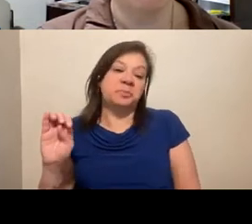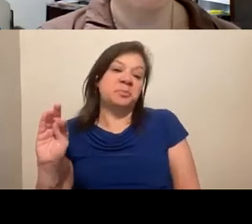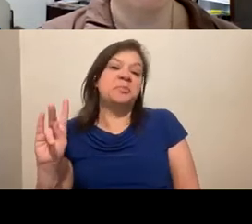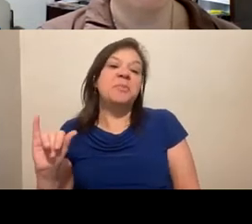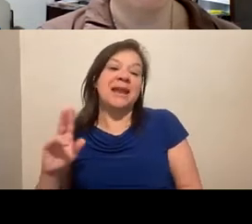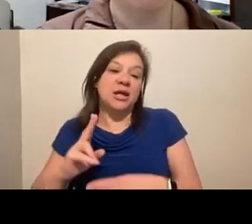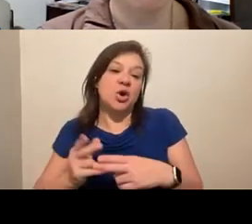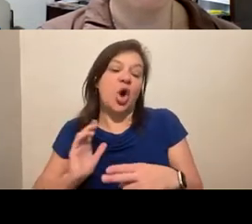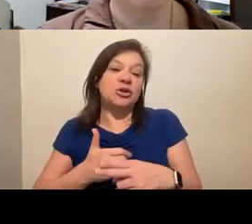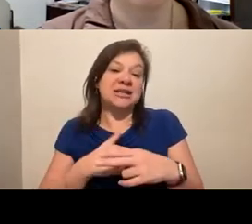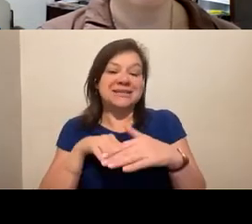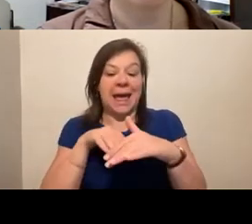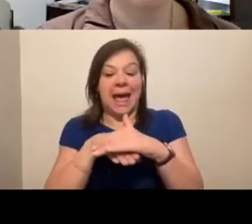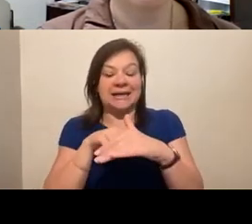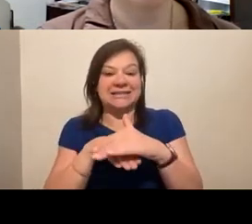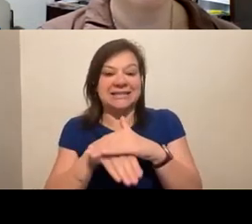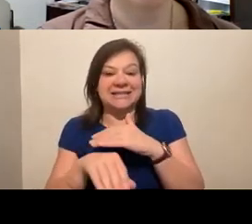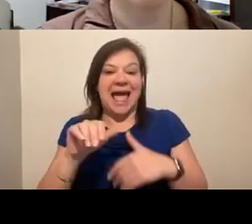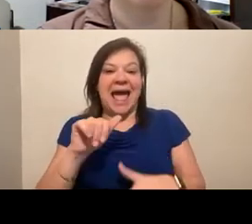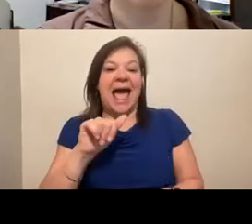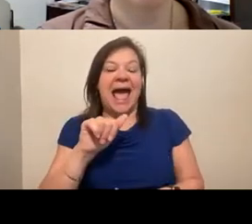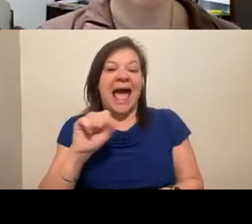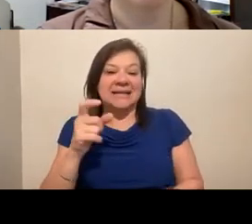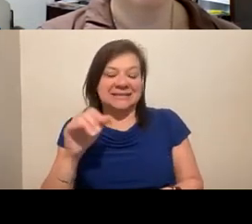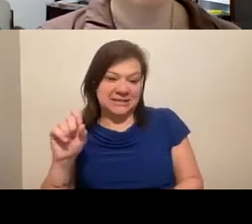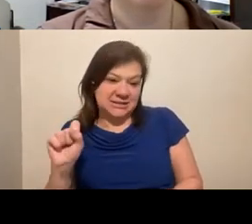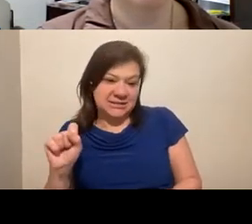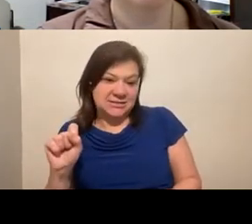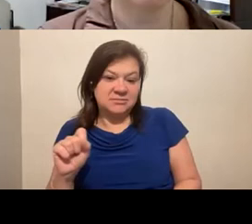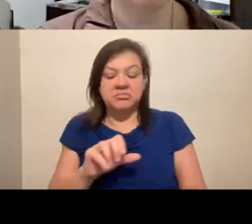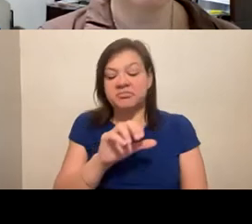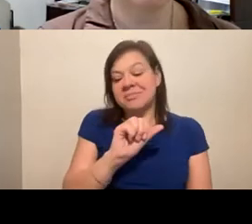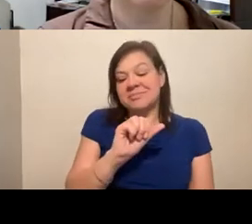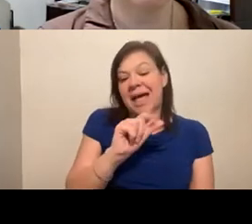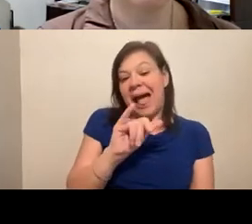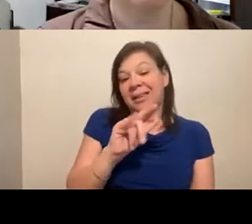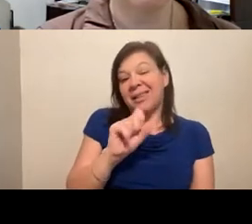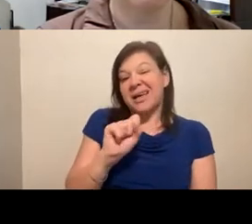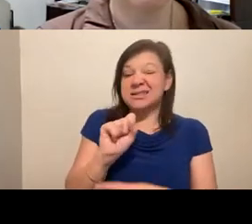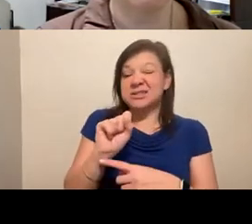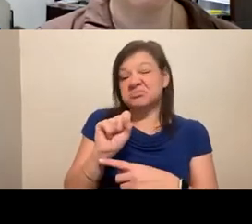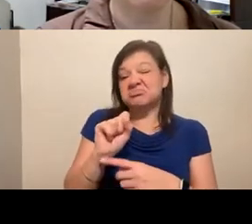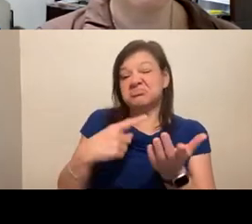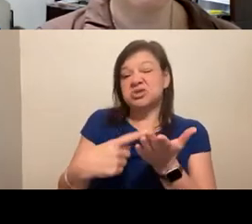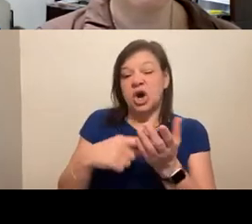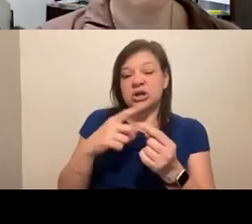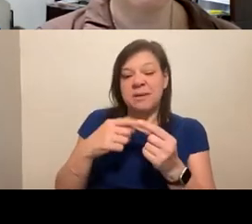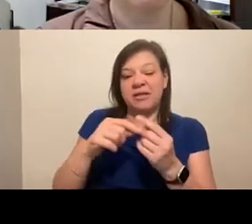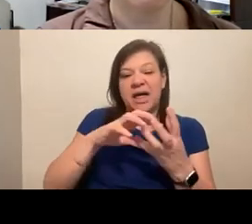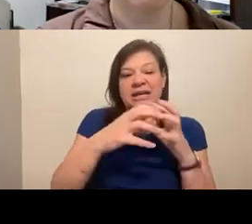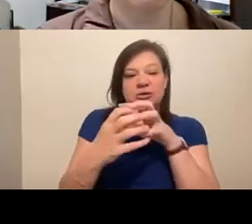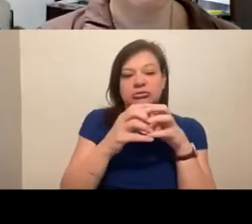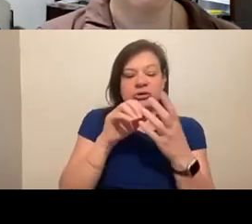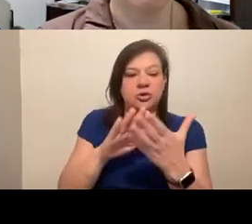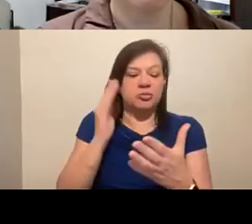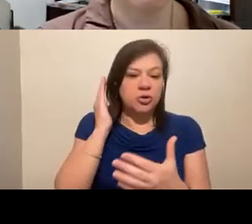access assets, which I think is super important. Allies talks about a little bit of that intersectional approach